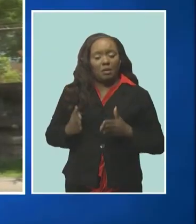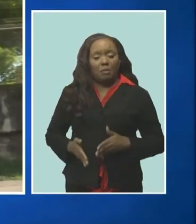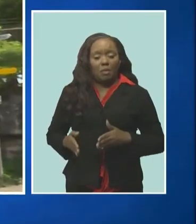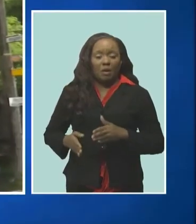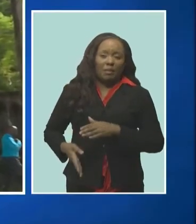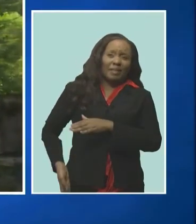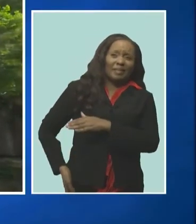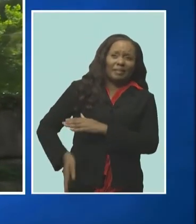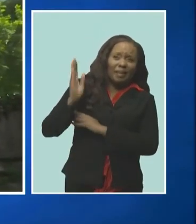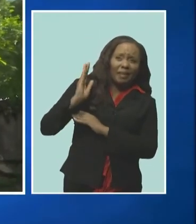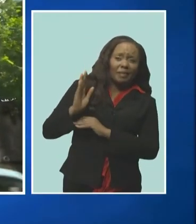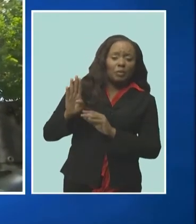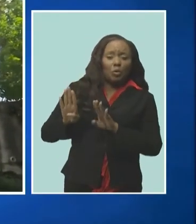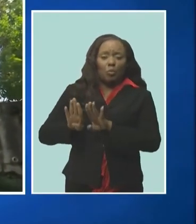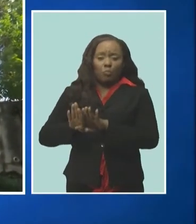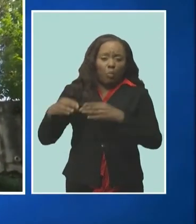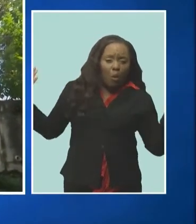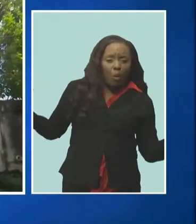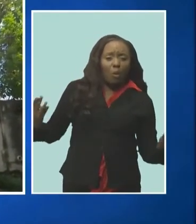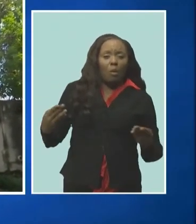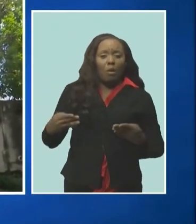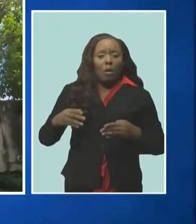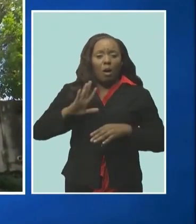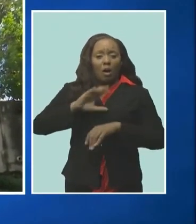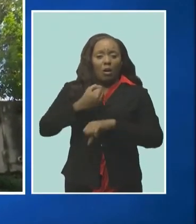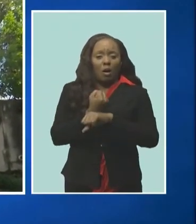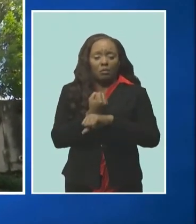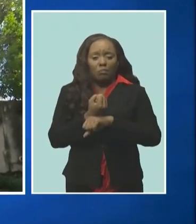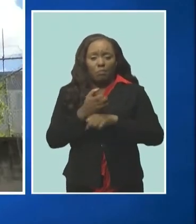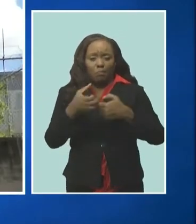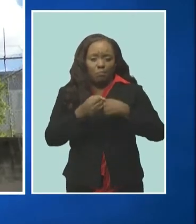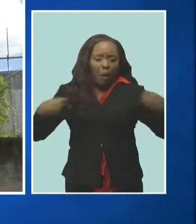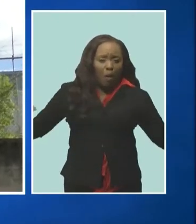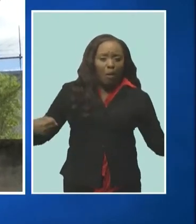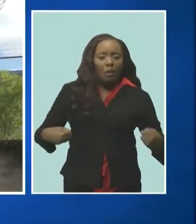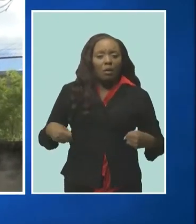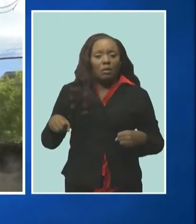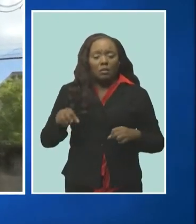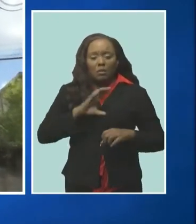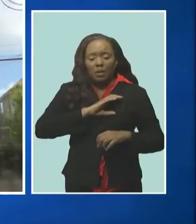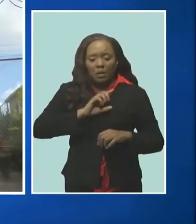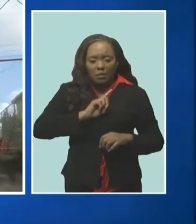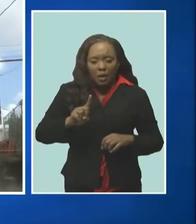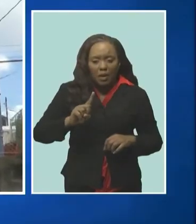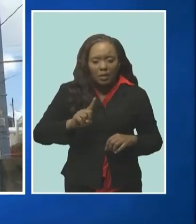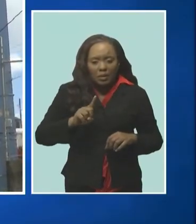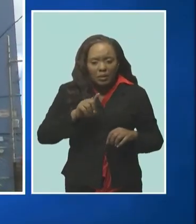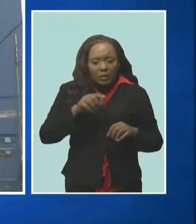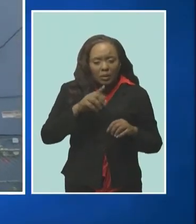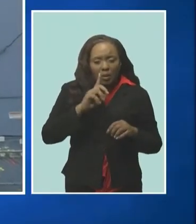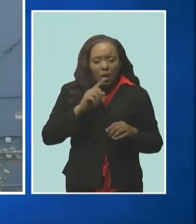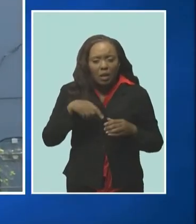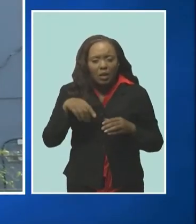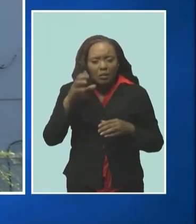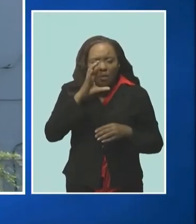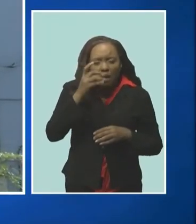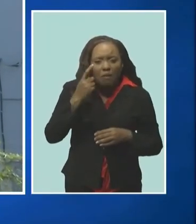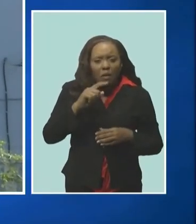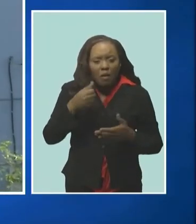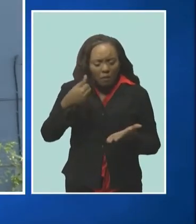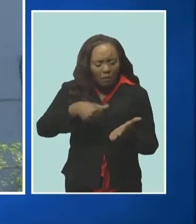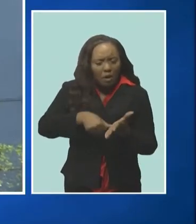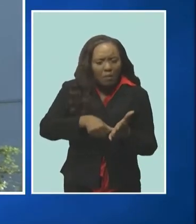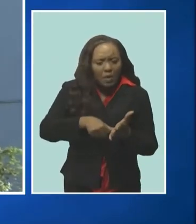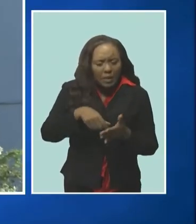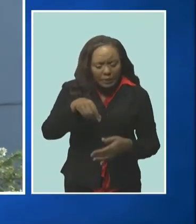kicked in and locks broken police responded to the scene and took fingerprints and investigations are ongoing repairs were